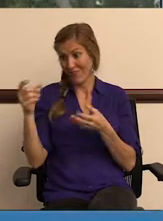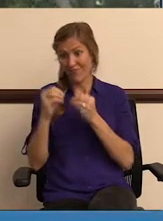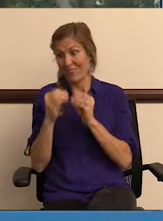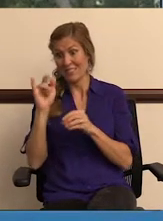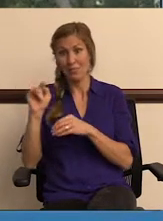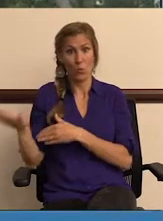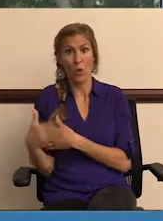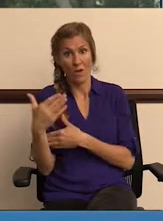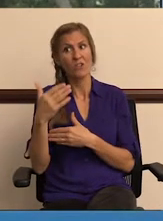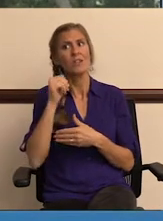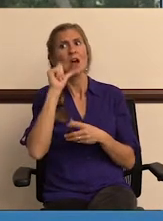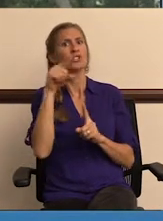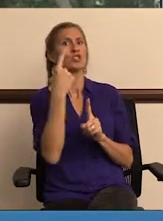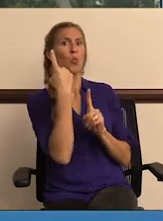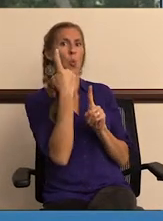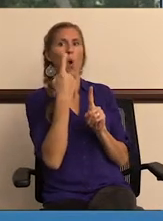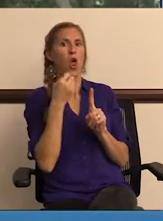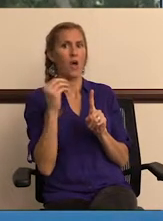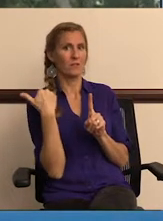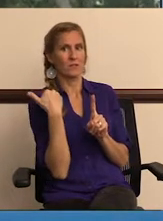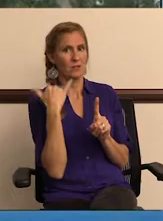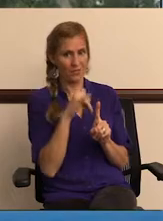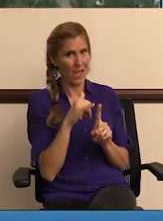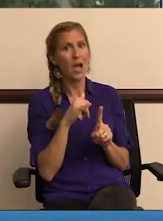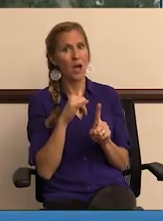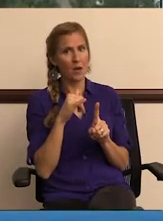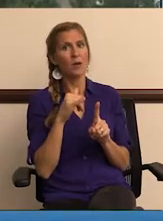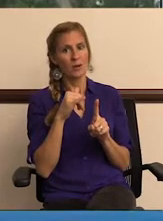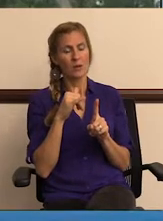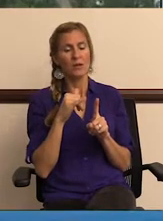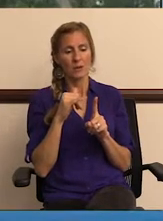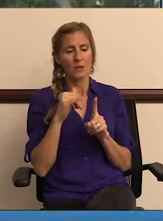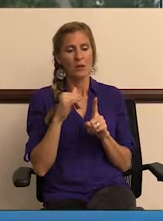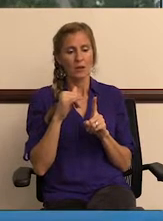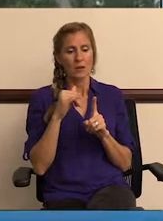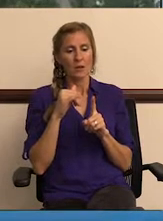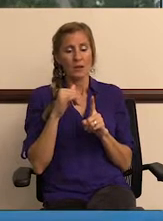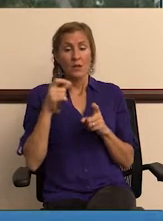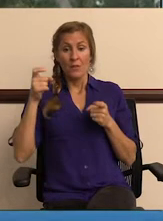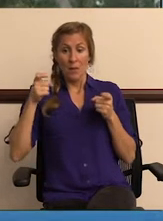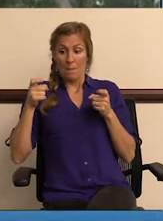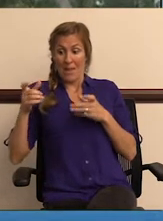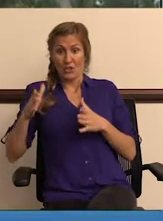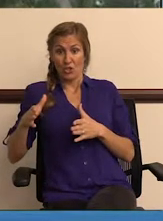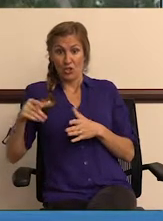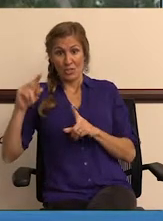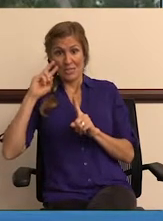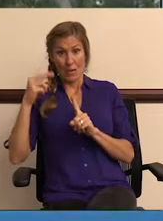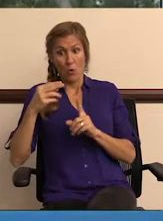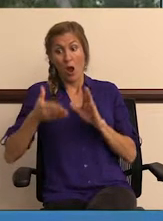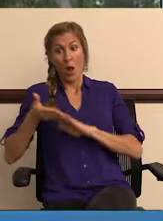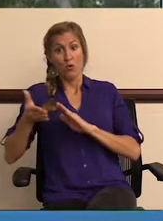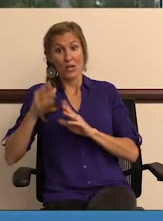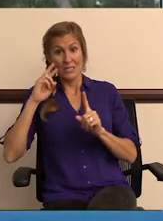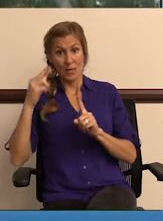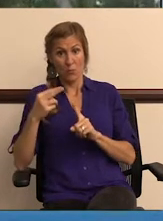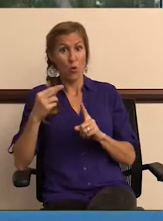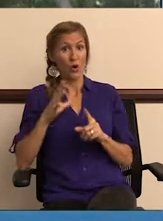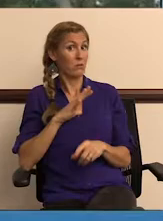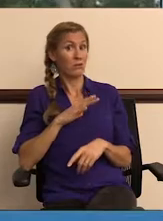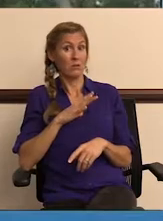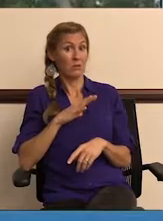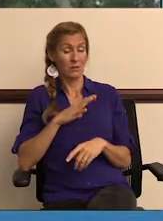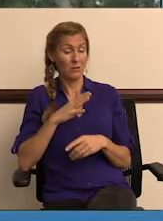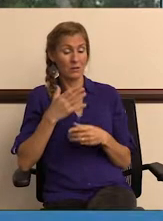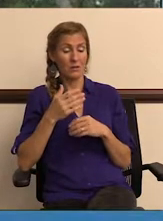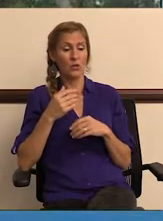filled overnight, and that's no longer the one-off. This is a more common occurrence now with this field service lightning. From the managerial standpoint, from the operations